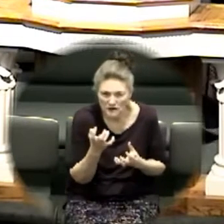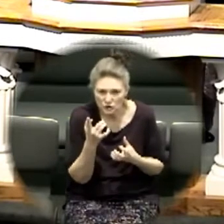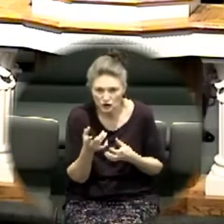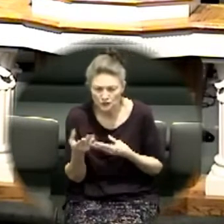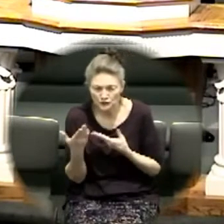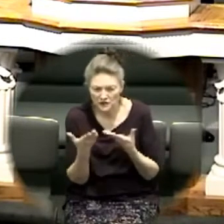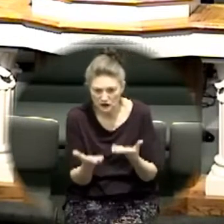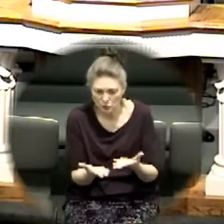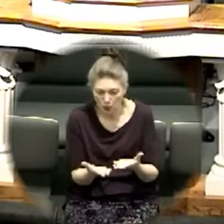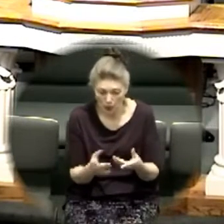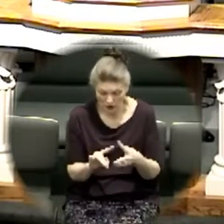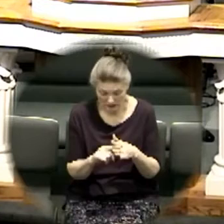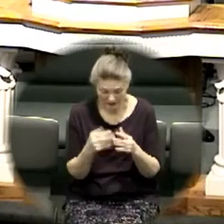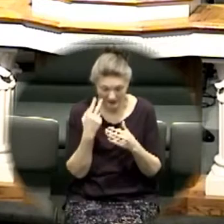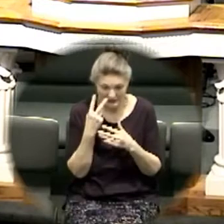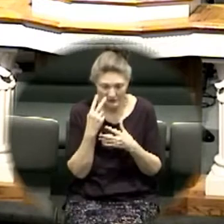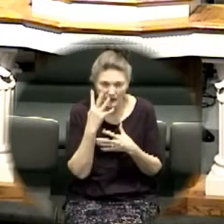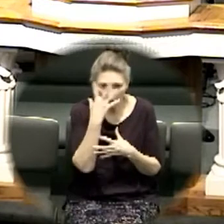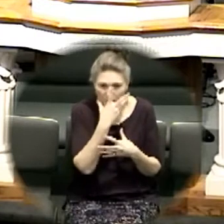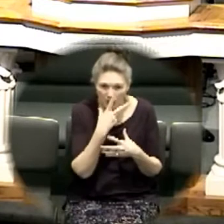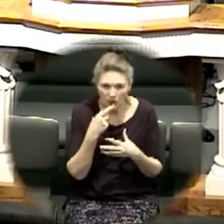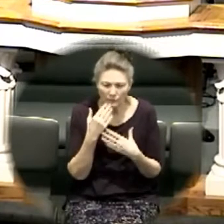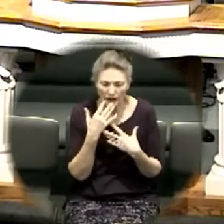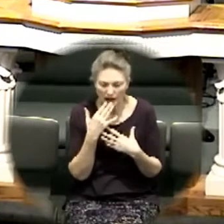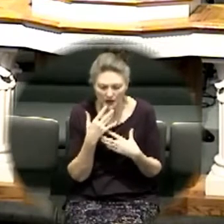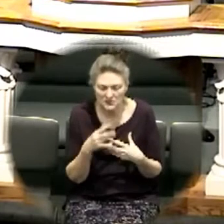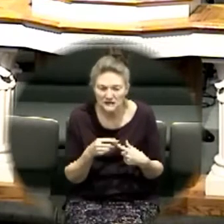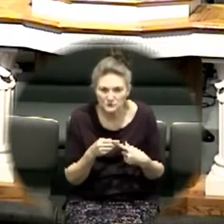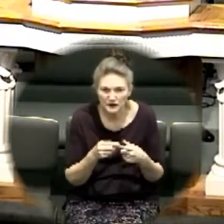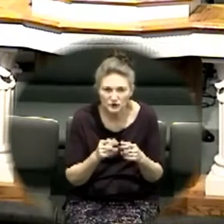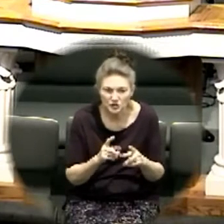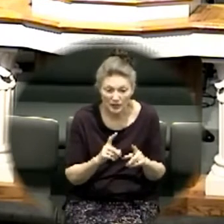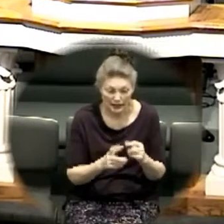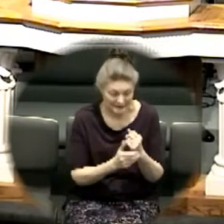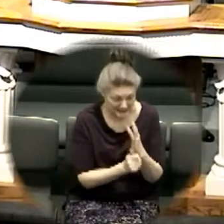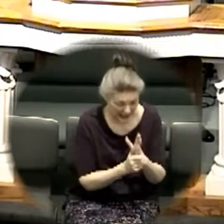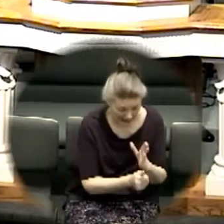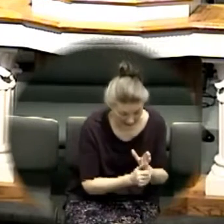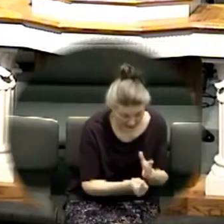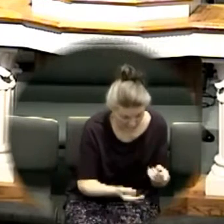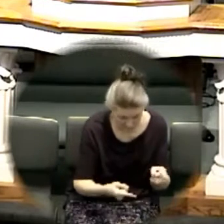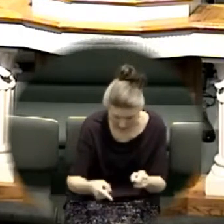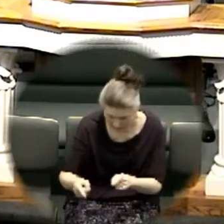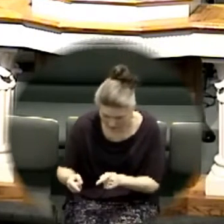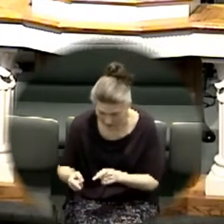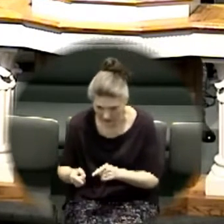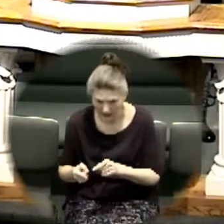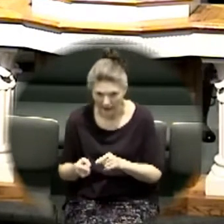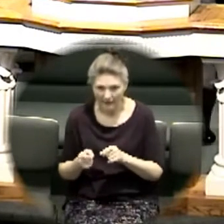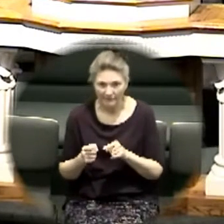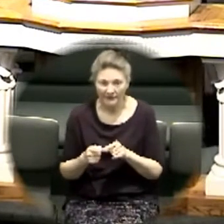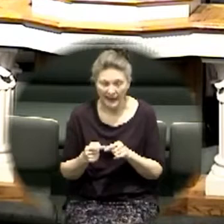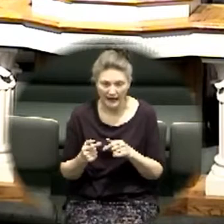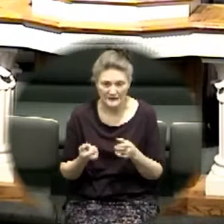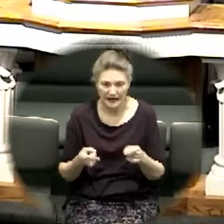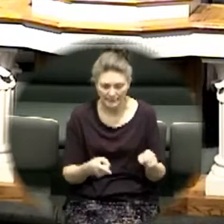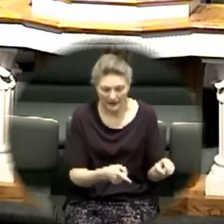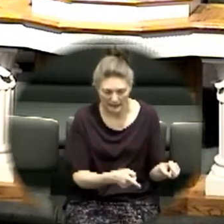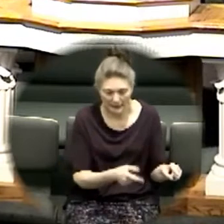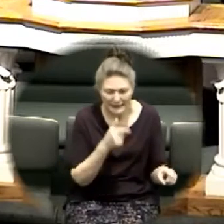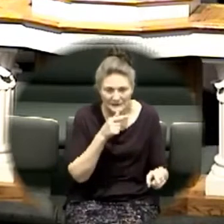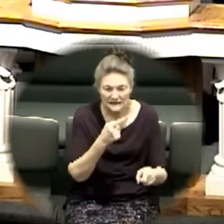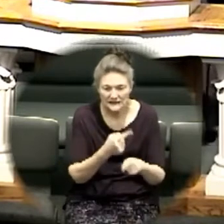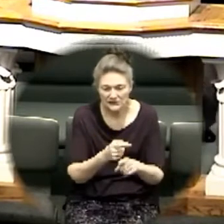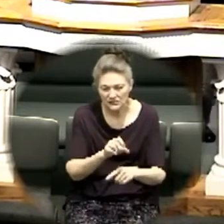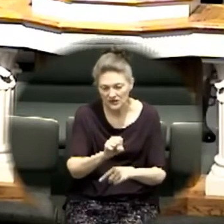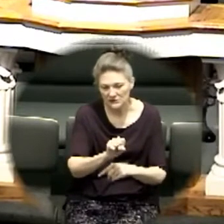some of the beautiful colors and the special gifts that were there all along that are now coming to fruition sister sylvia told me